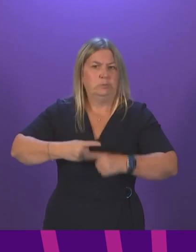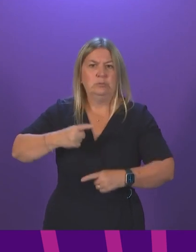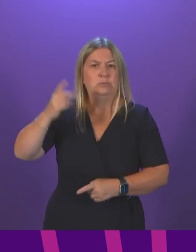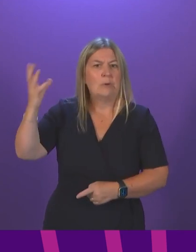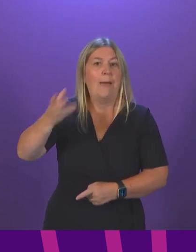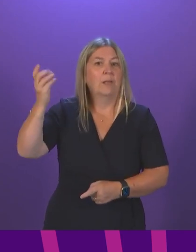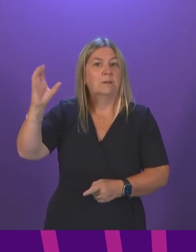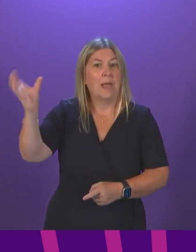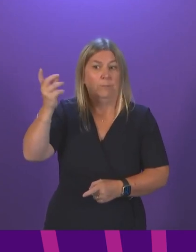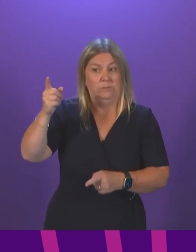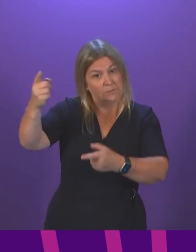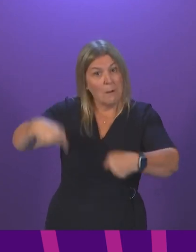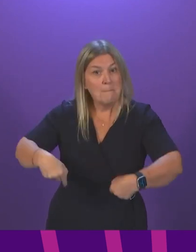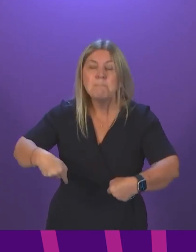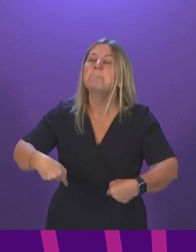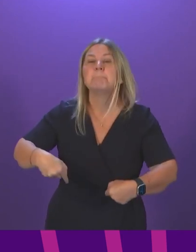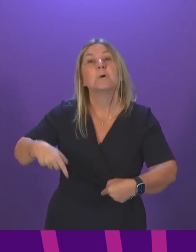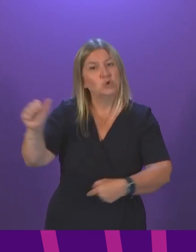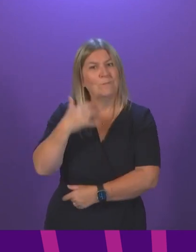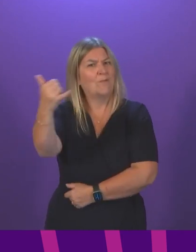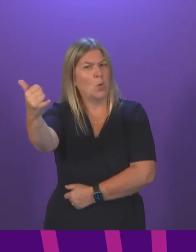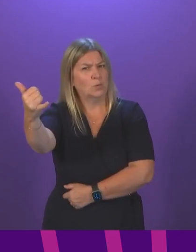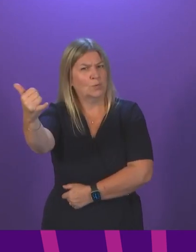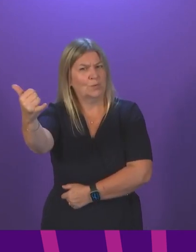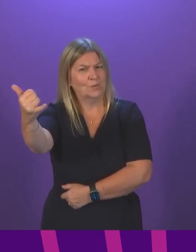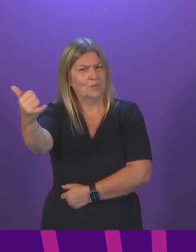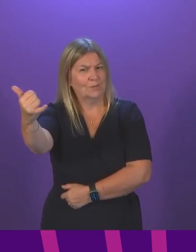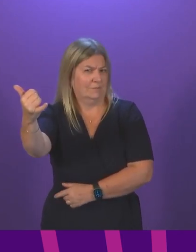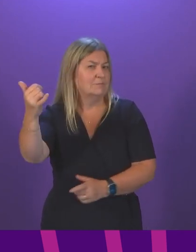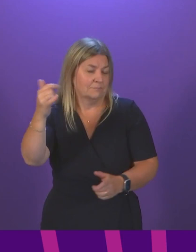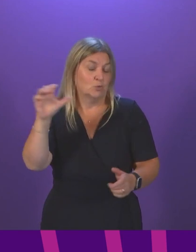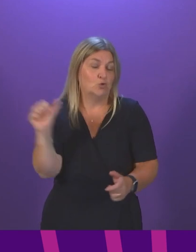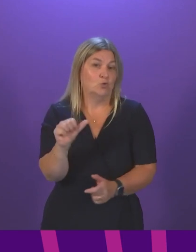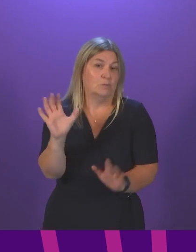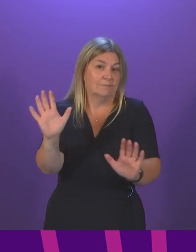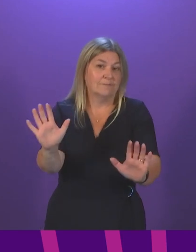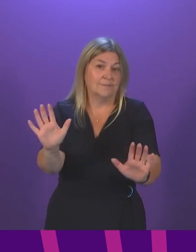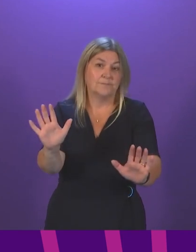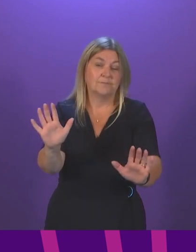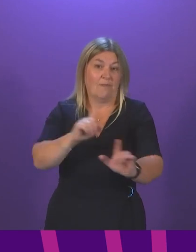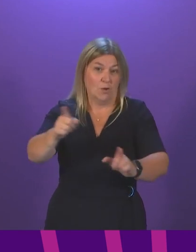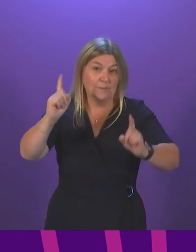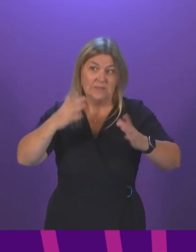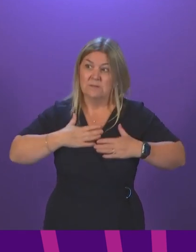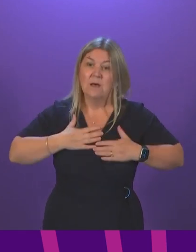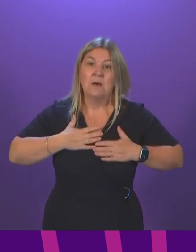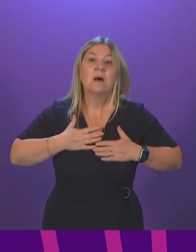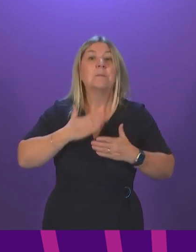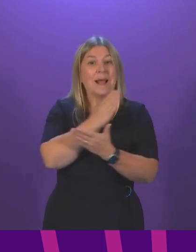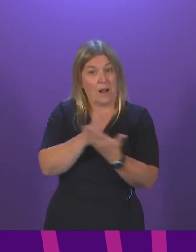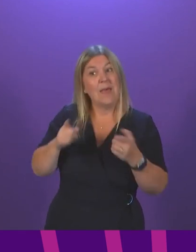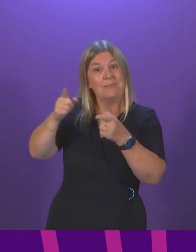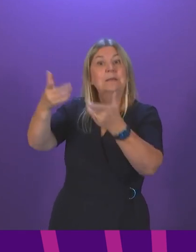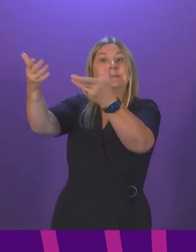an ambulance if that is the intervention they think is required. As First Minister, let me be very clear. The ambulance